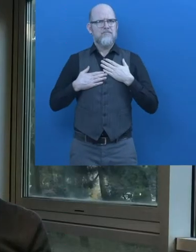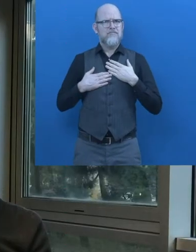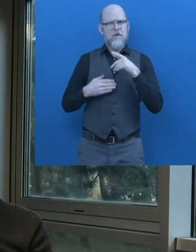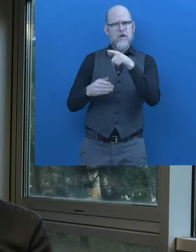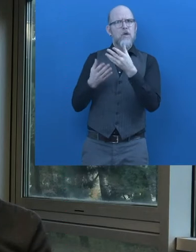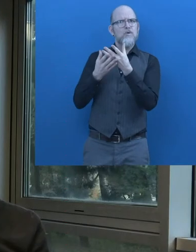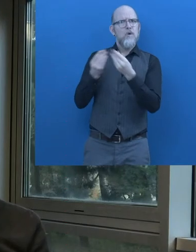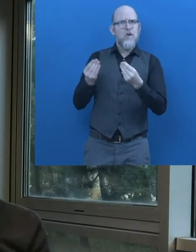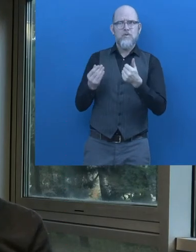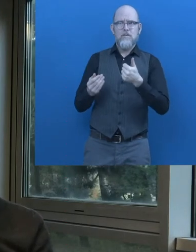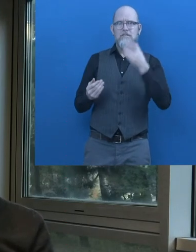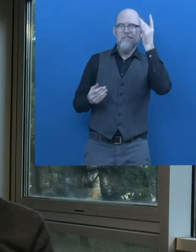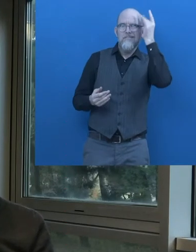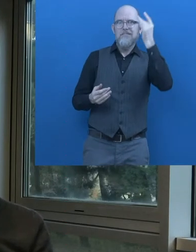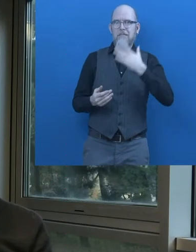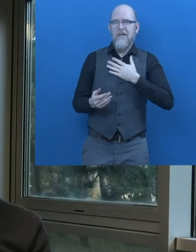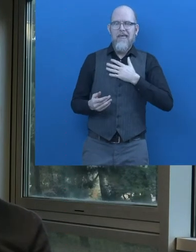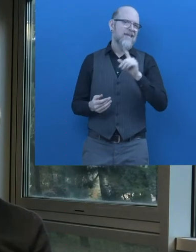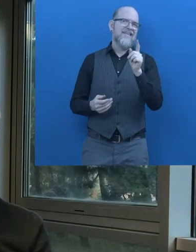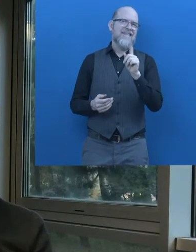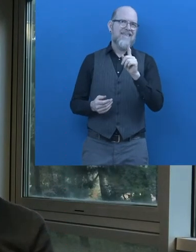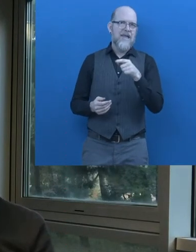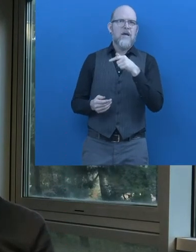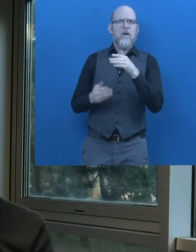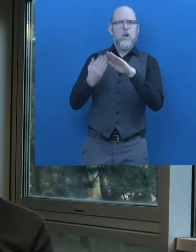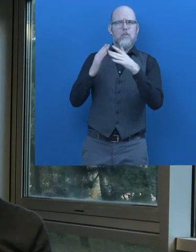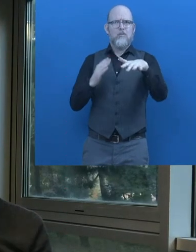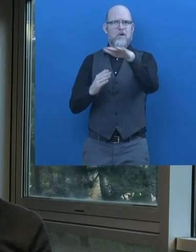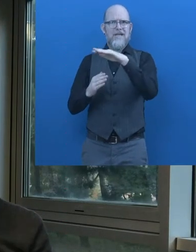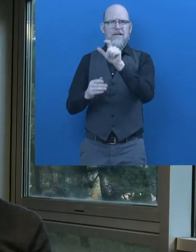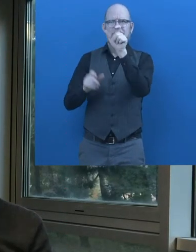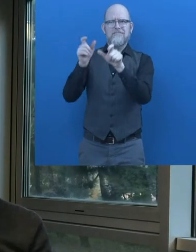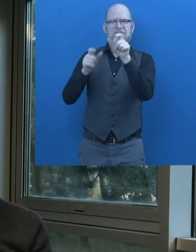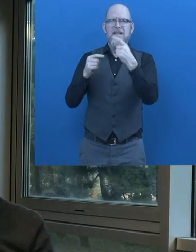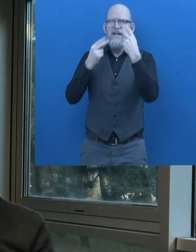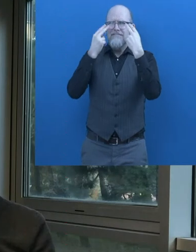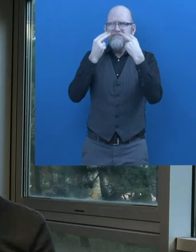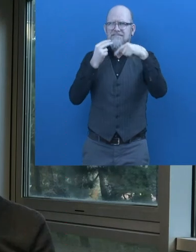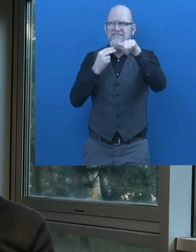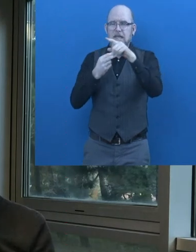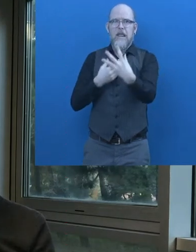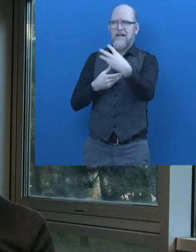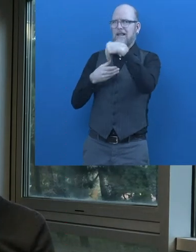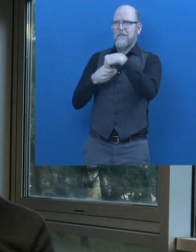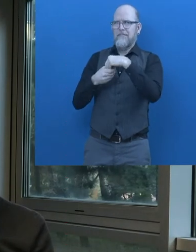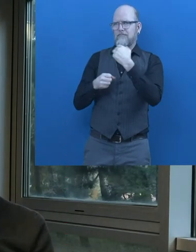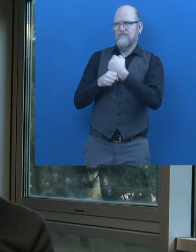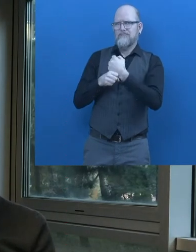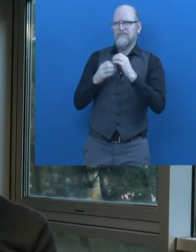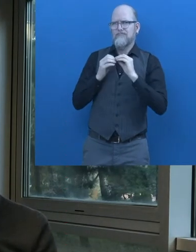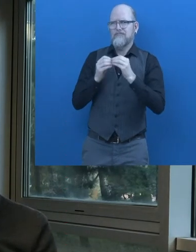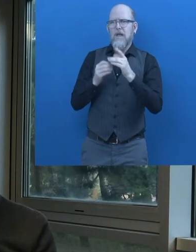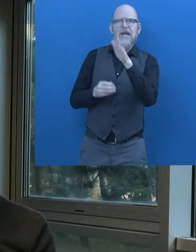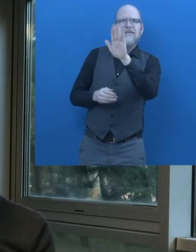So we didn't create this solution only by ourselves. We closed the work with the visual disabled community. So it's based on real